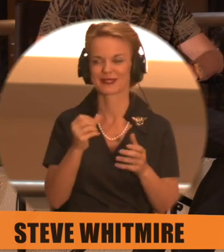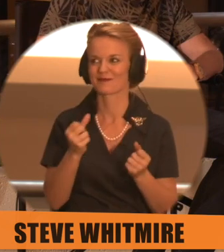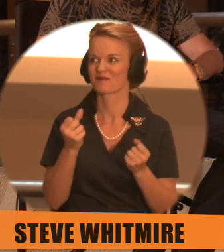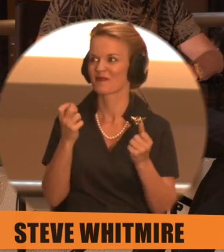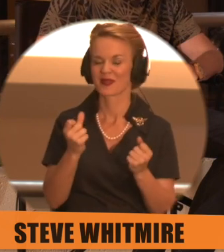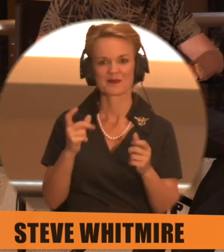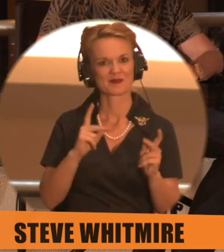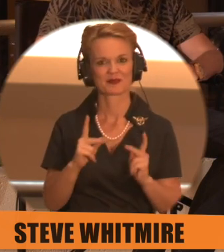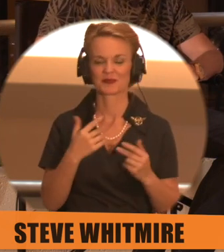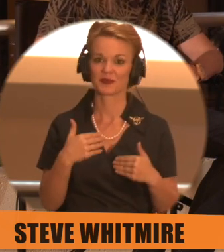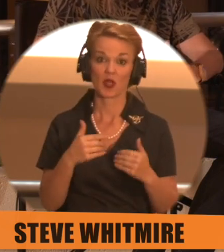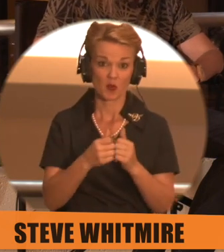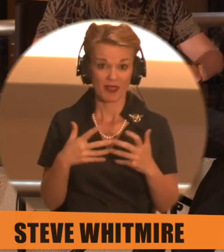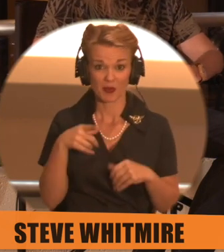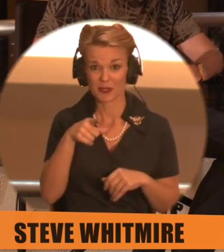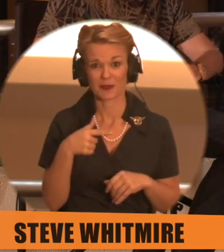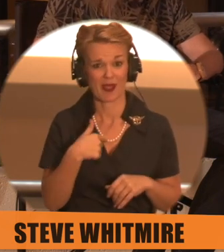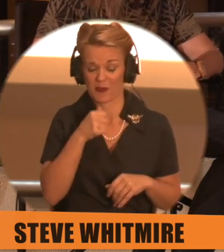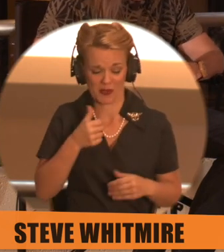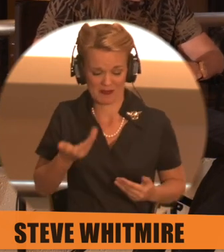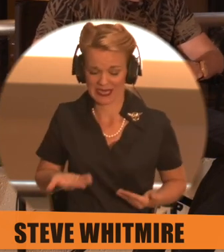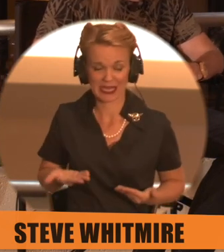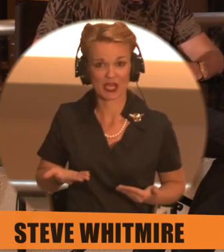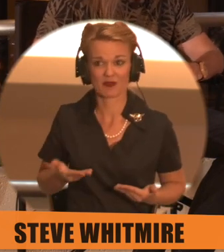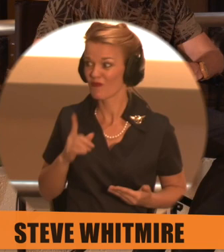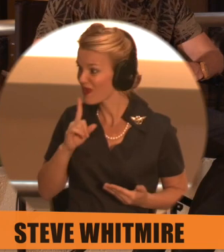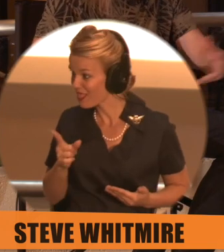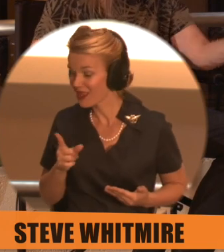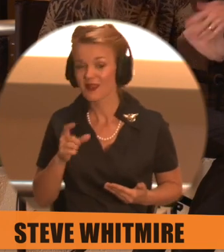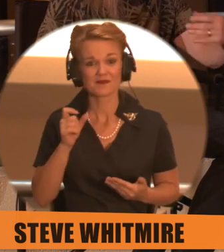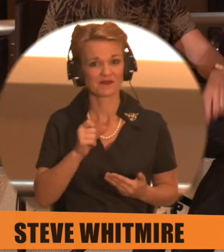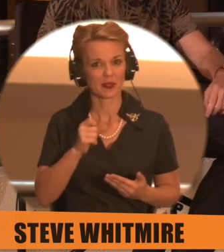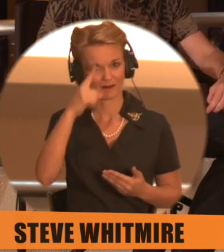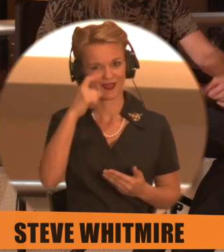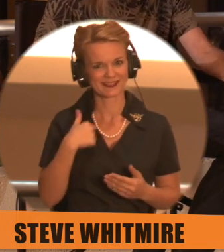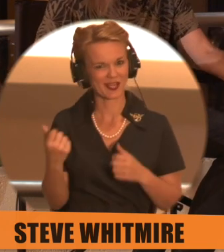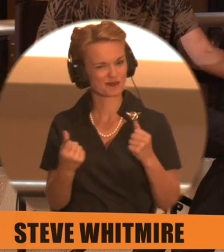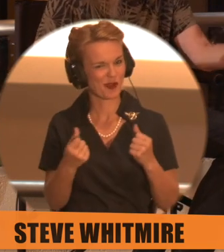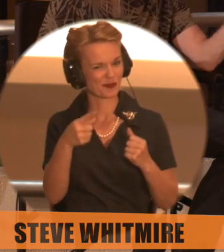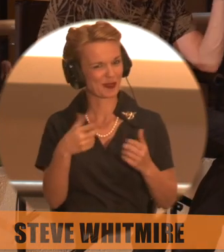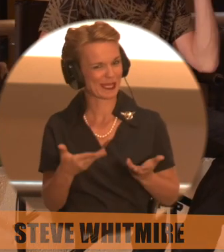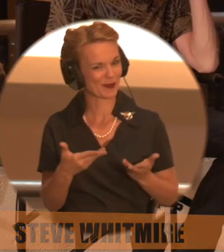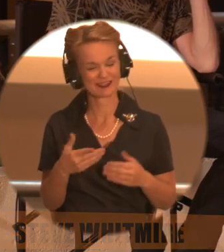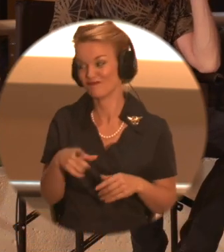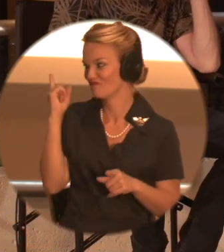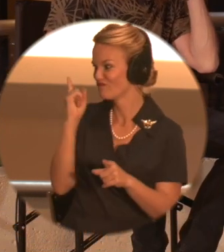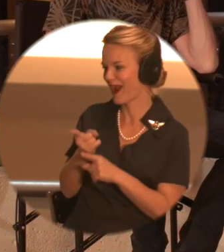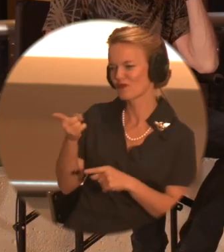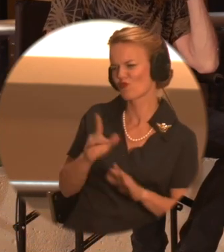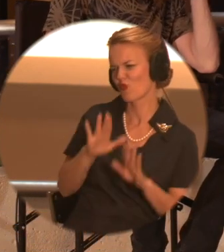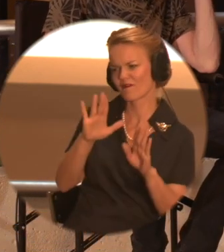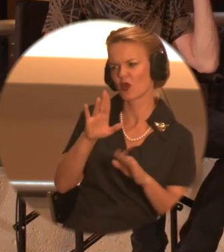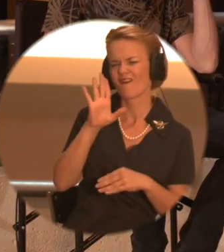Without you, I probably would not be here doing this kind of stuff. Because I gave you a ride this morning. You nailed it. You are a fantastic Uber driver,